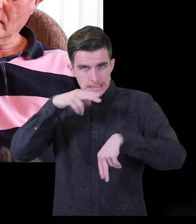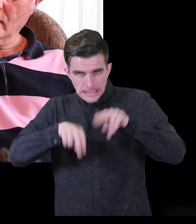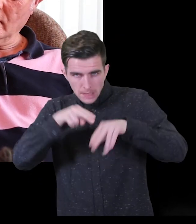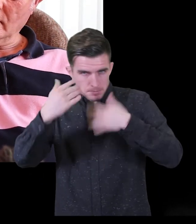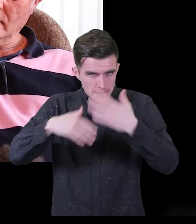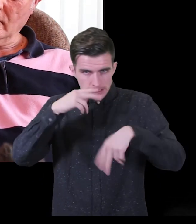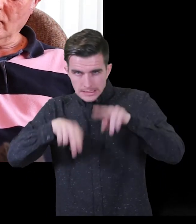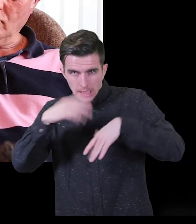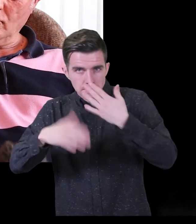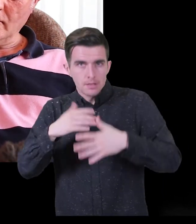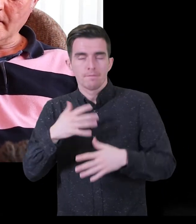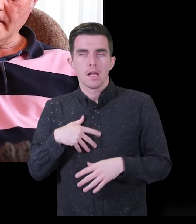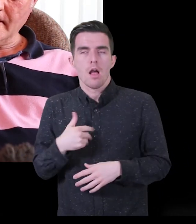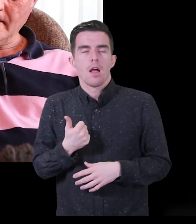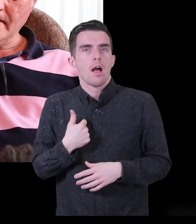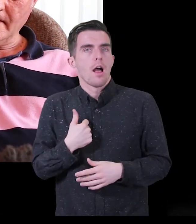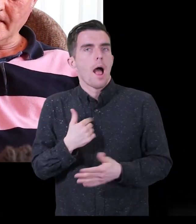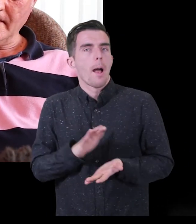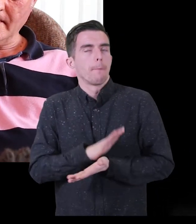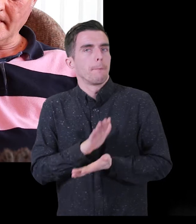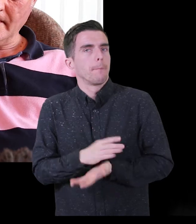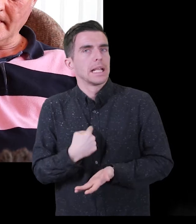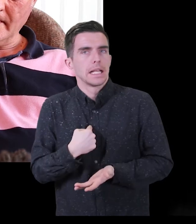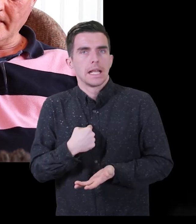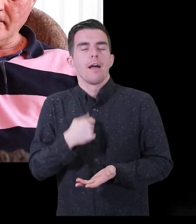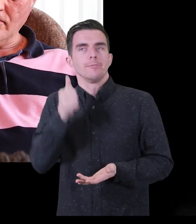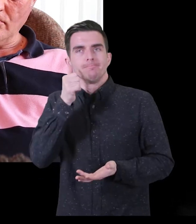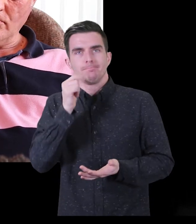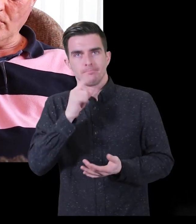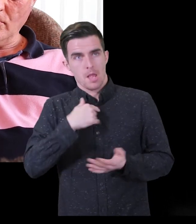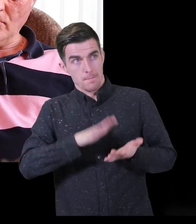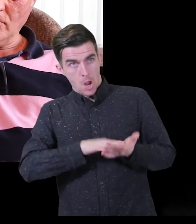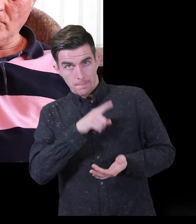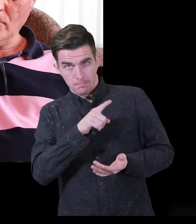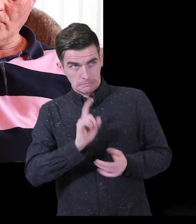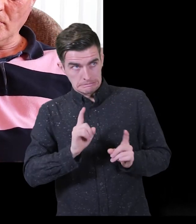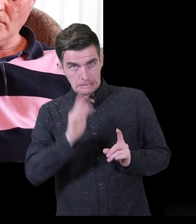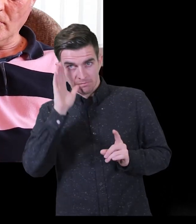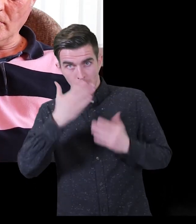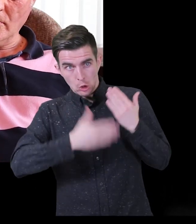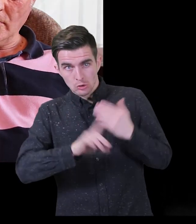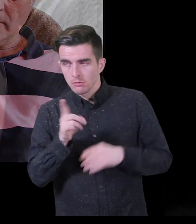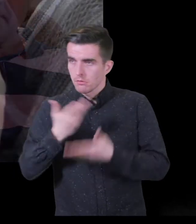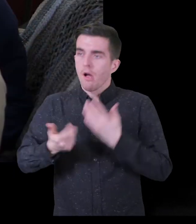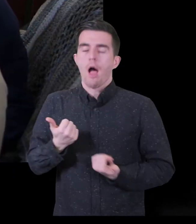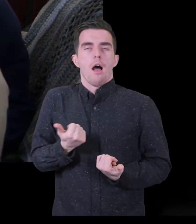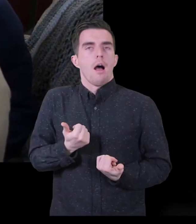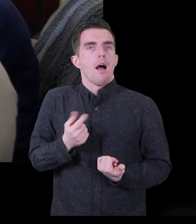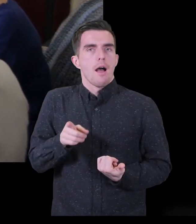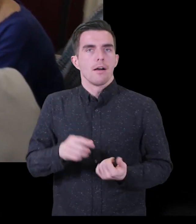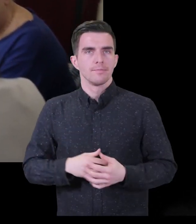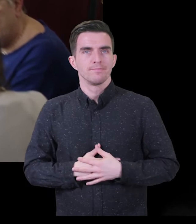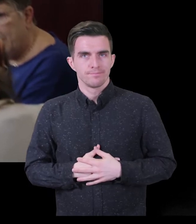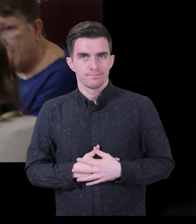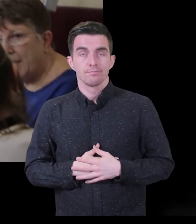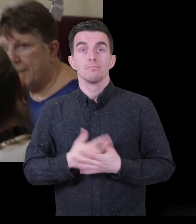to say I came out of that assessment feeling a lot happier about what the future would hold for my mum. On completion